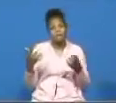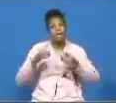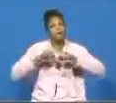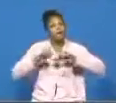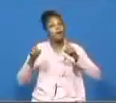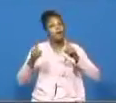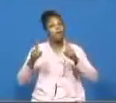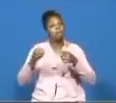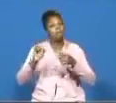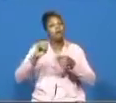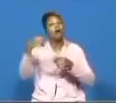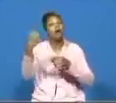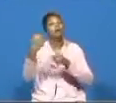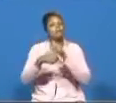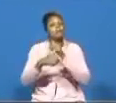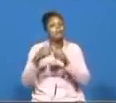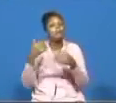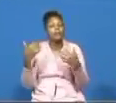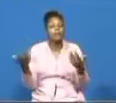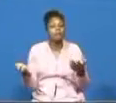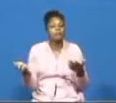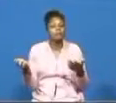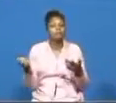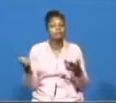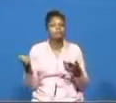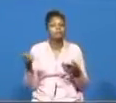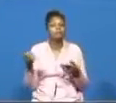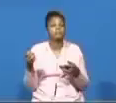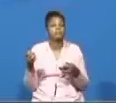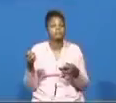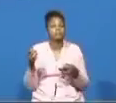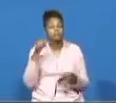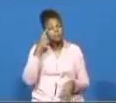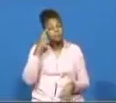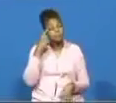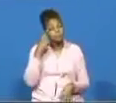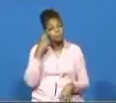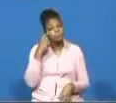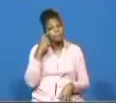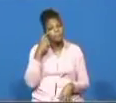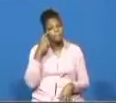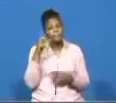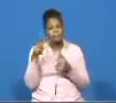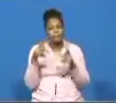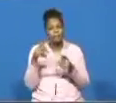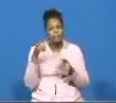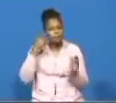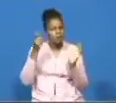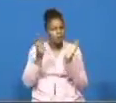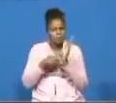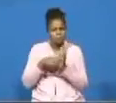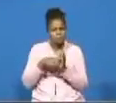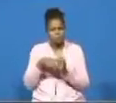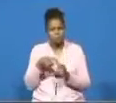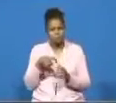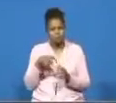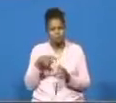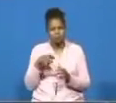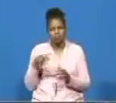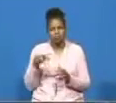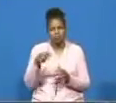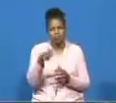other issue was that the people they realized that as they traveled through the plane